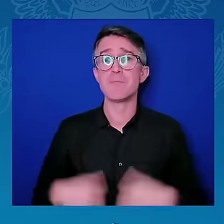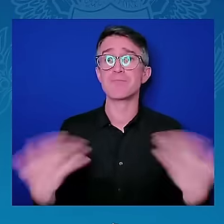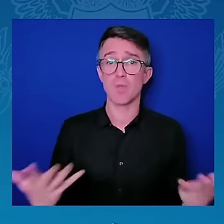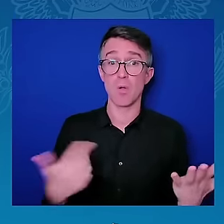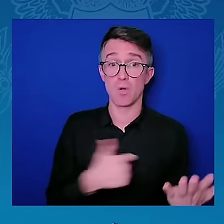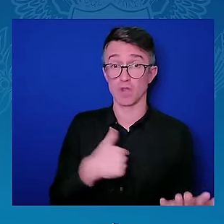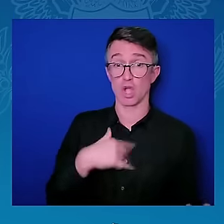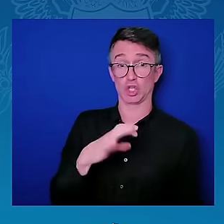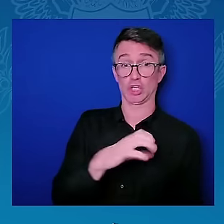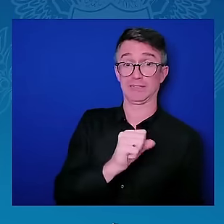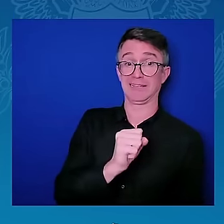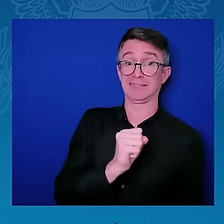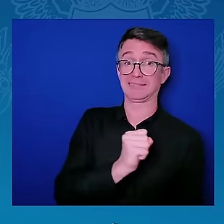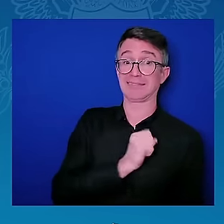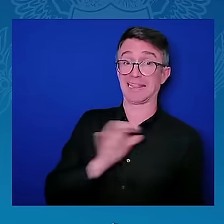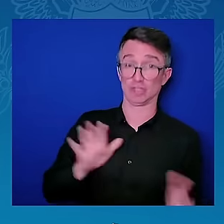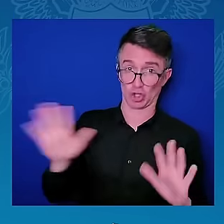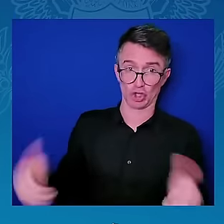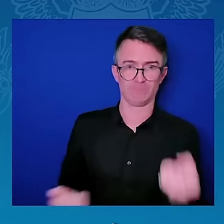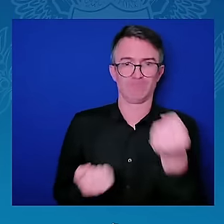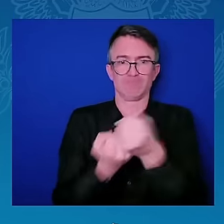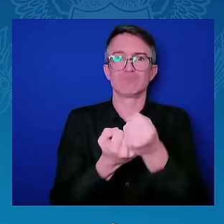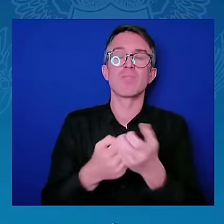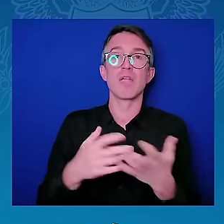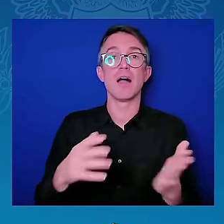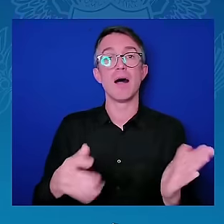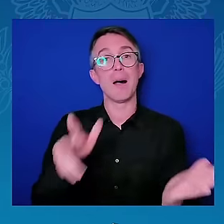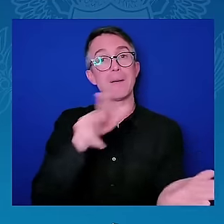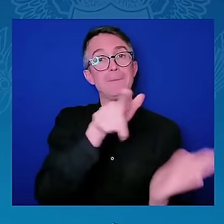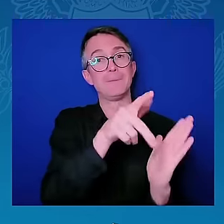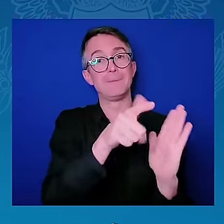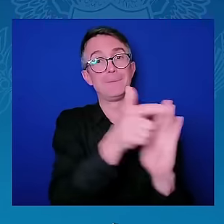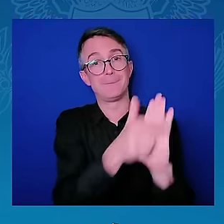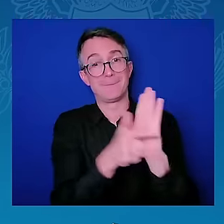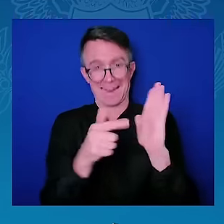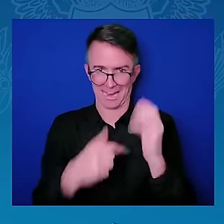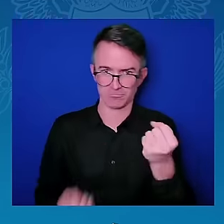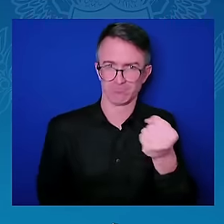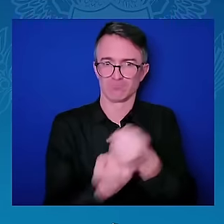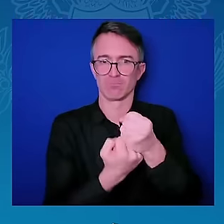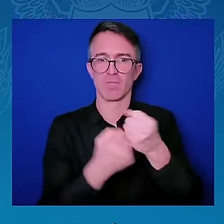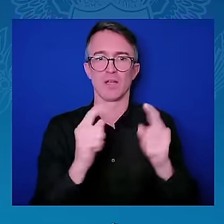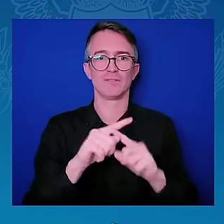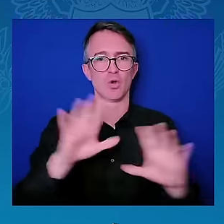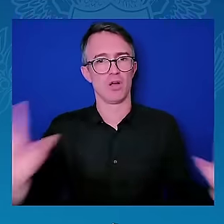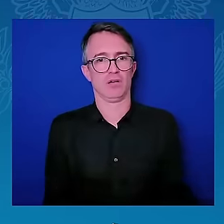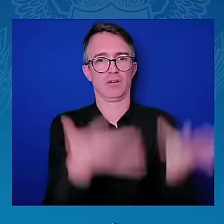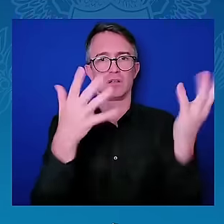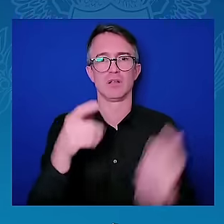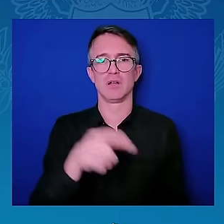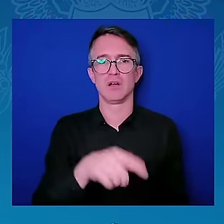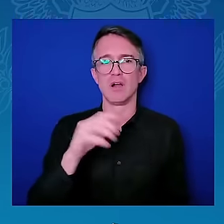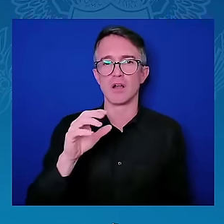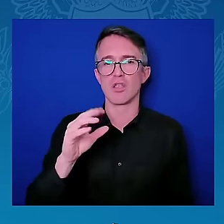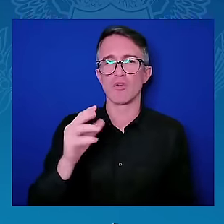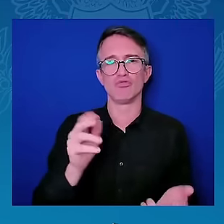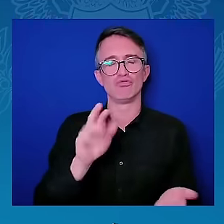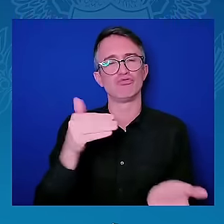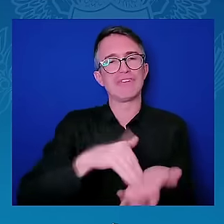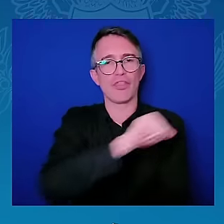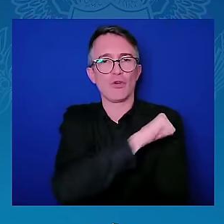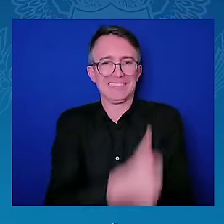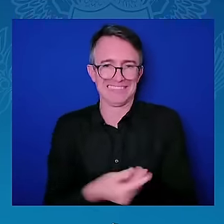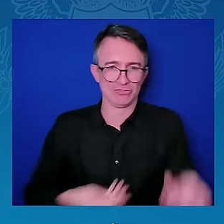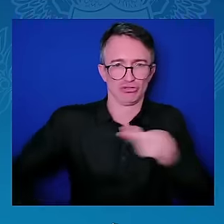bill in the Senate to this effect, we support AGOA reauthorization. And in 2020, right here in this